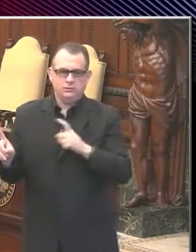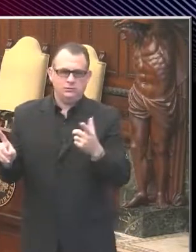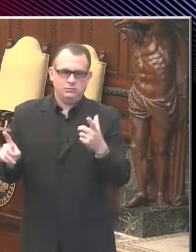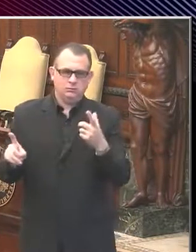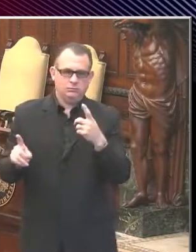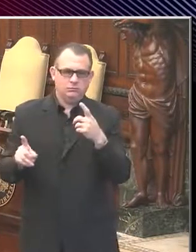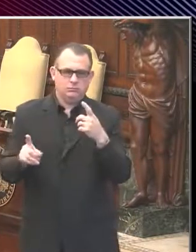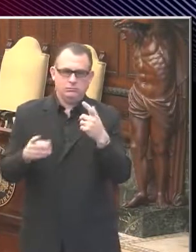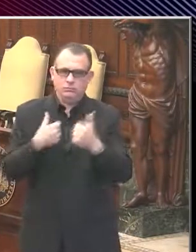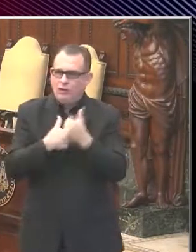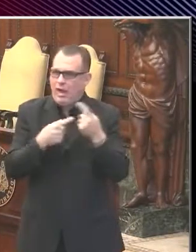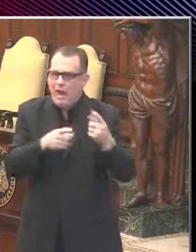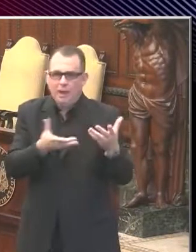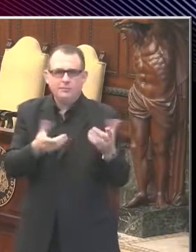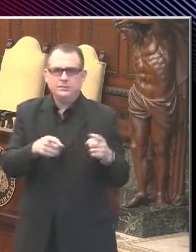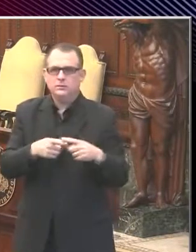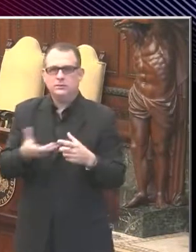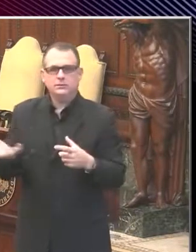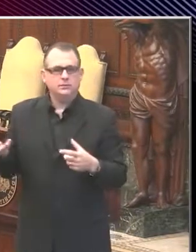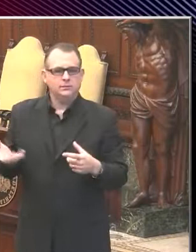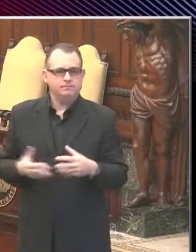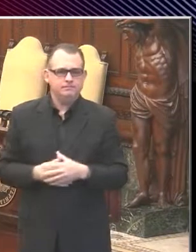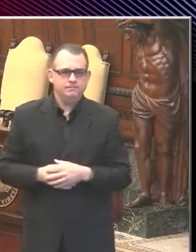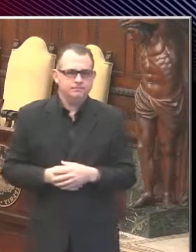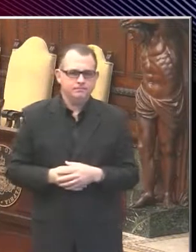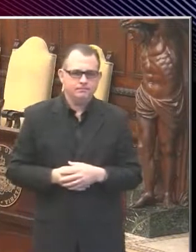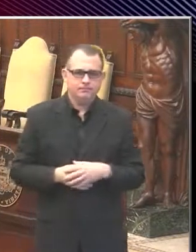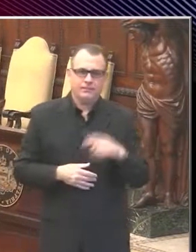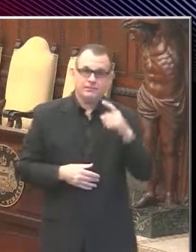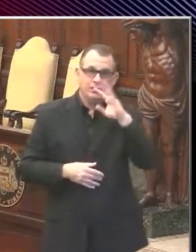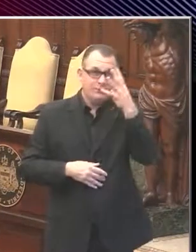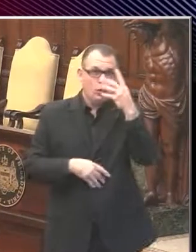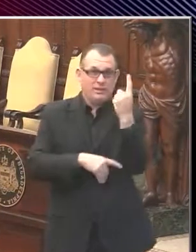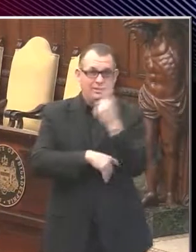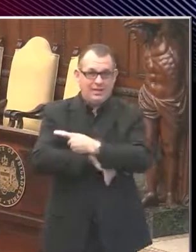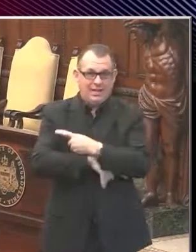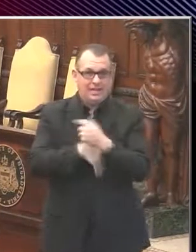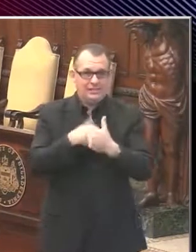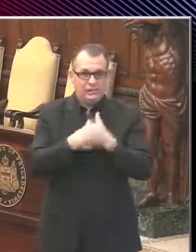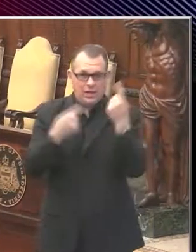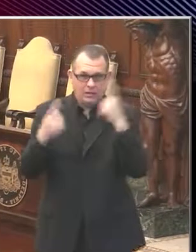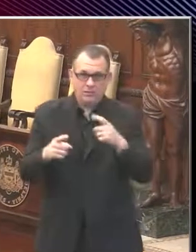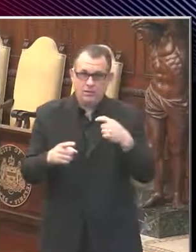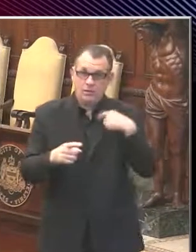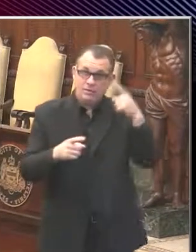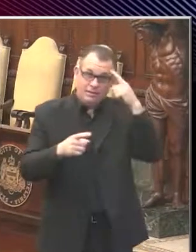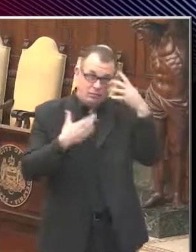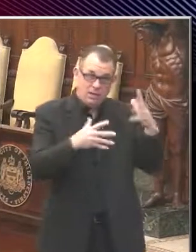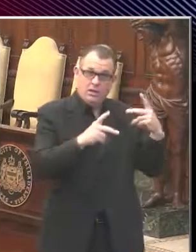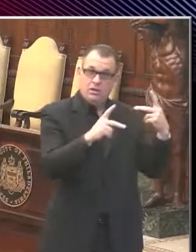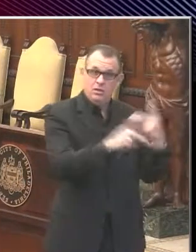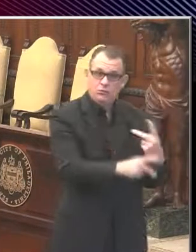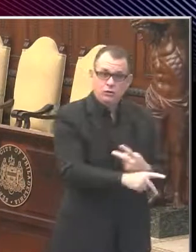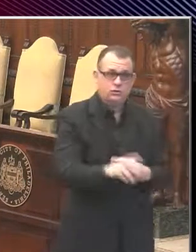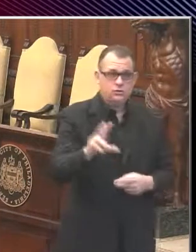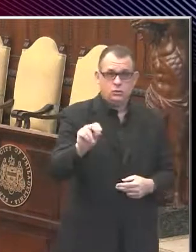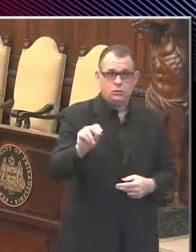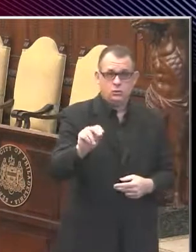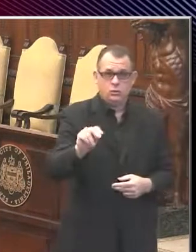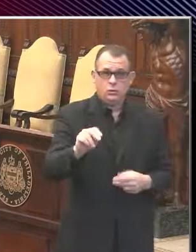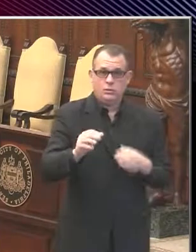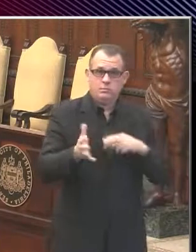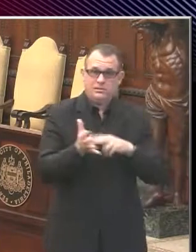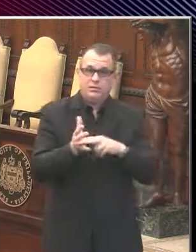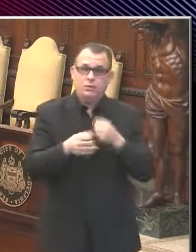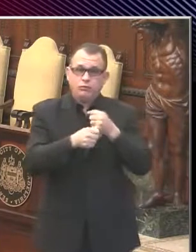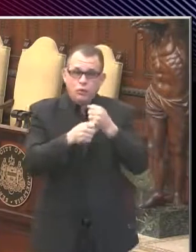on that were of danger, and to let that continue to escalate would have put people, I think, the protesters and